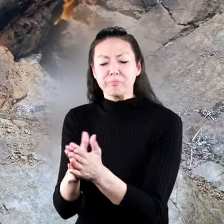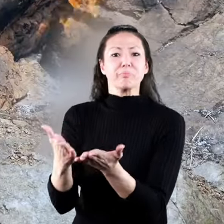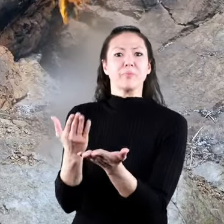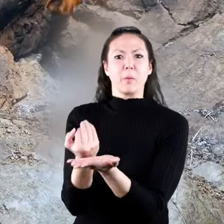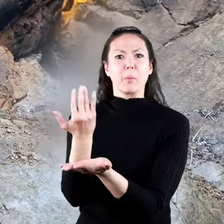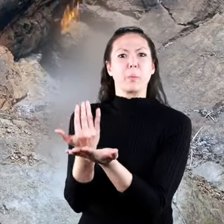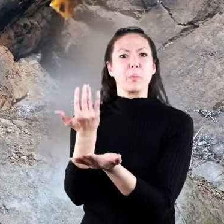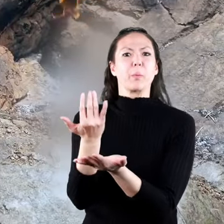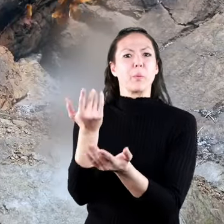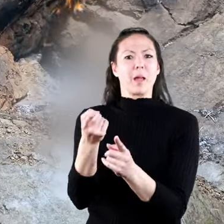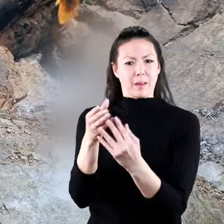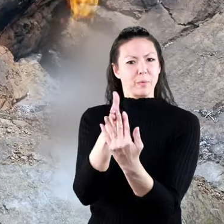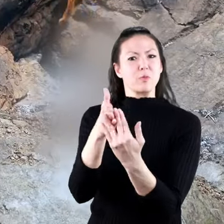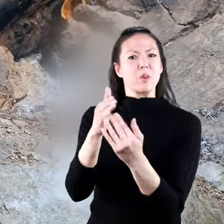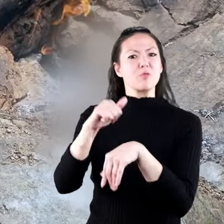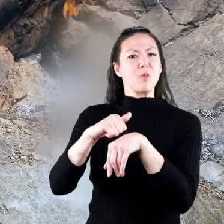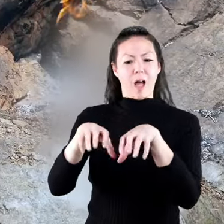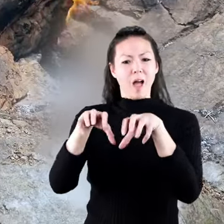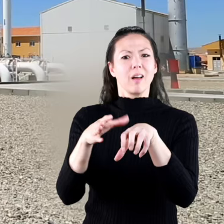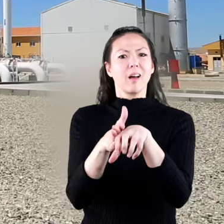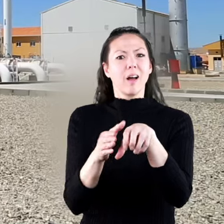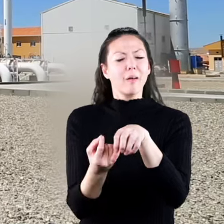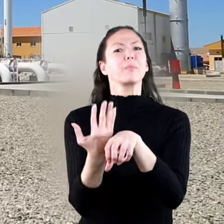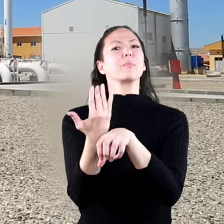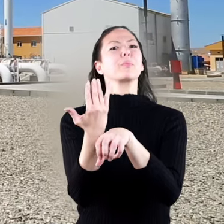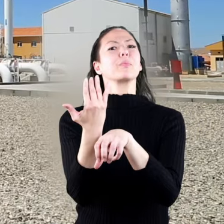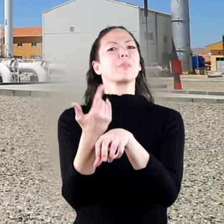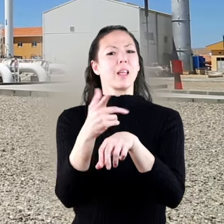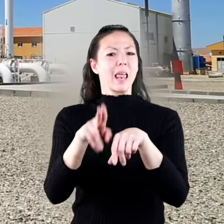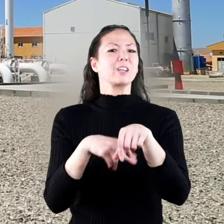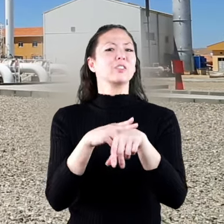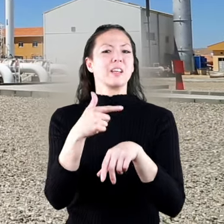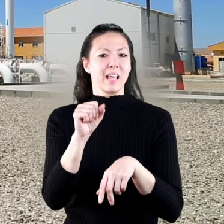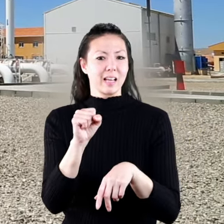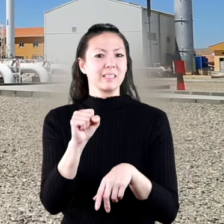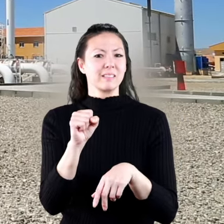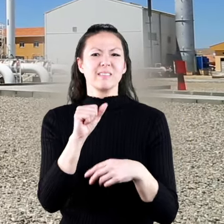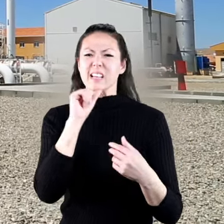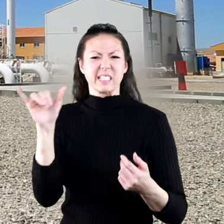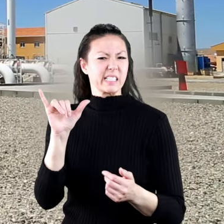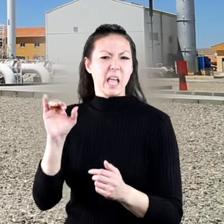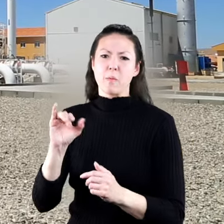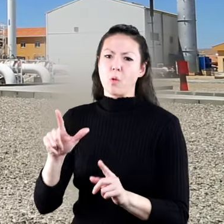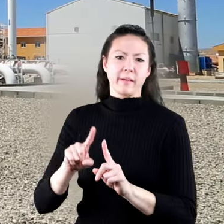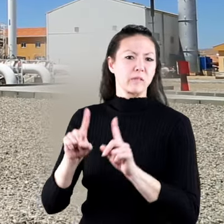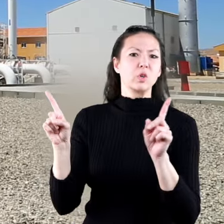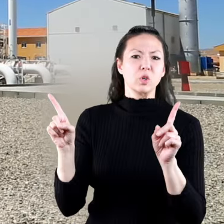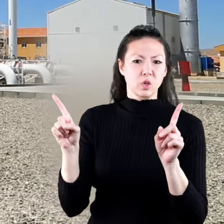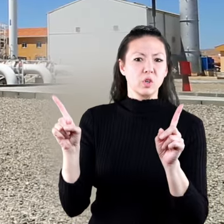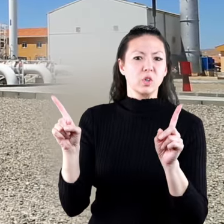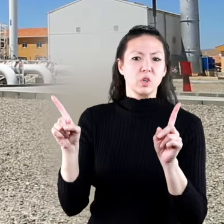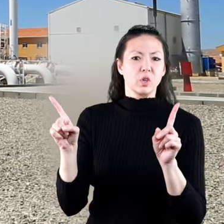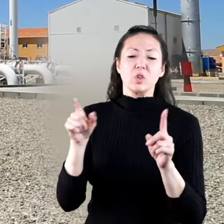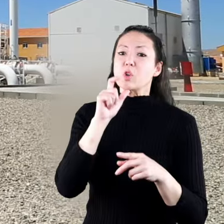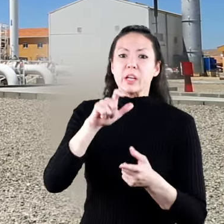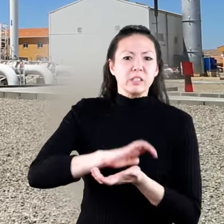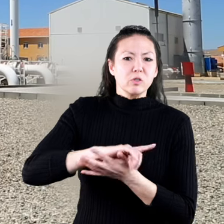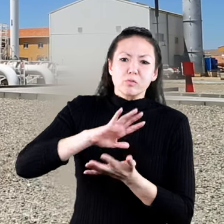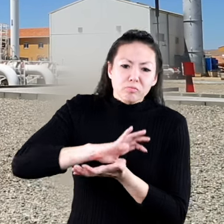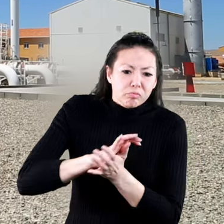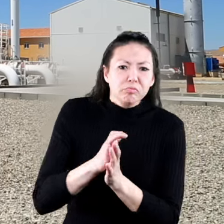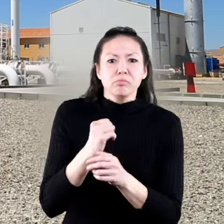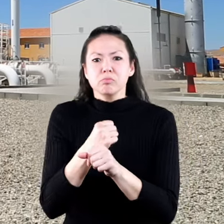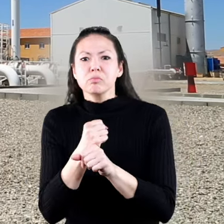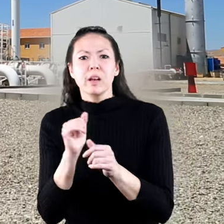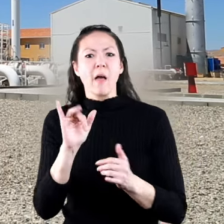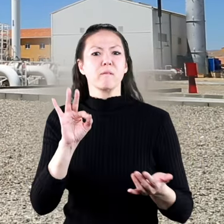in the cracks and spaces between rocks. Natural gas is called natural because, unlike oil, it doesn't need to